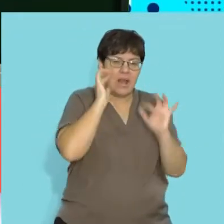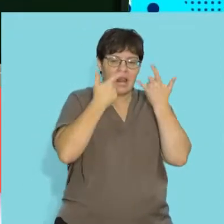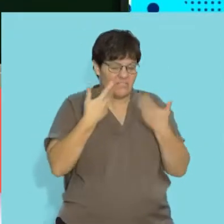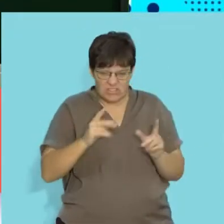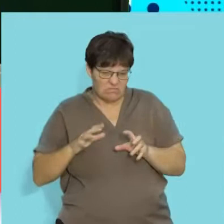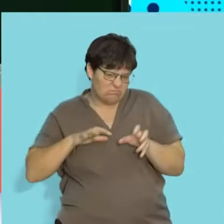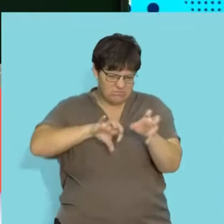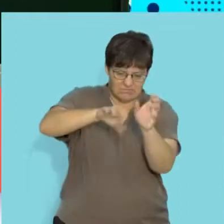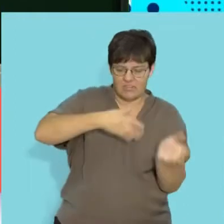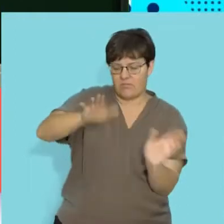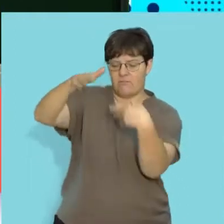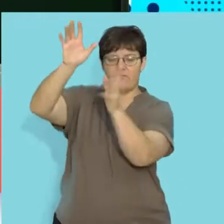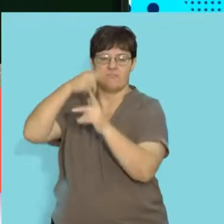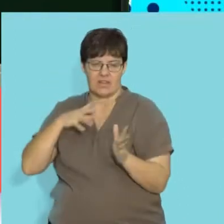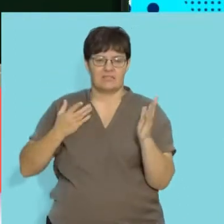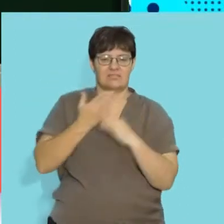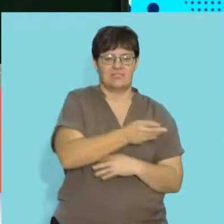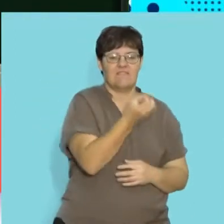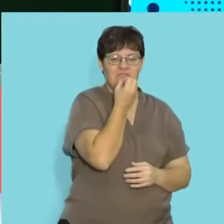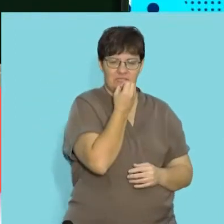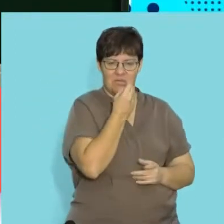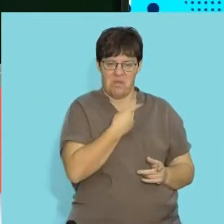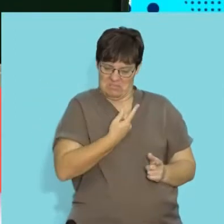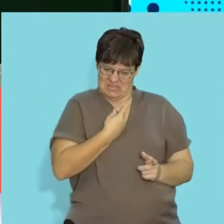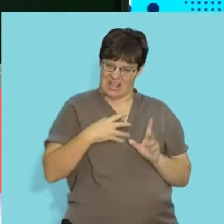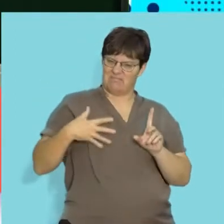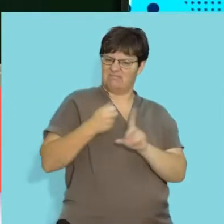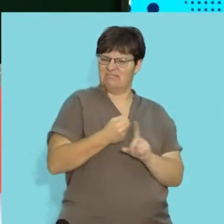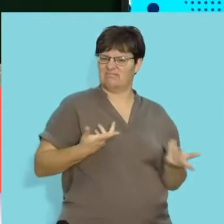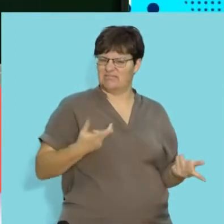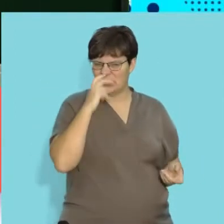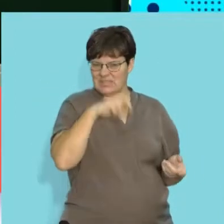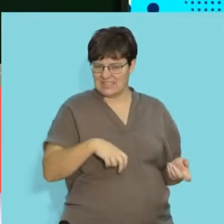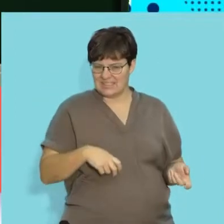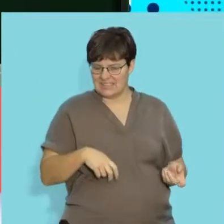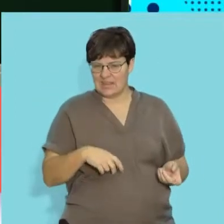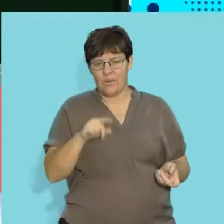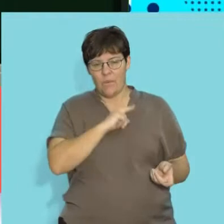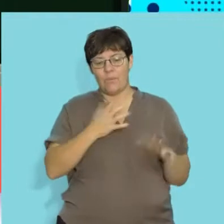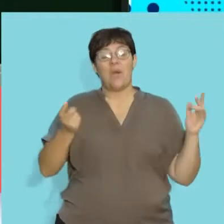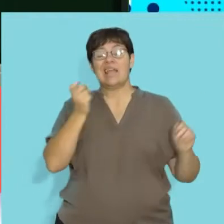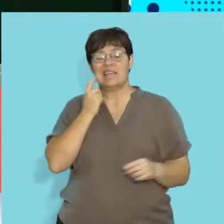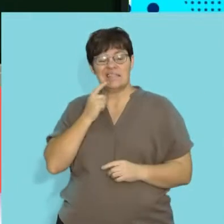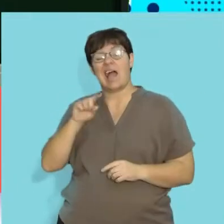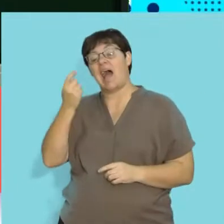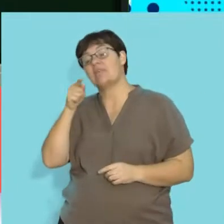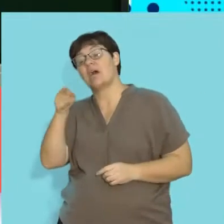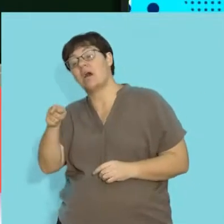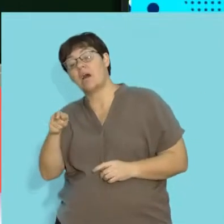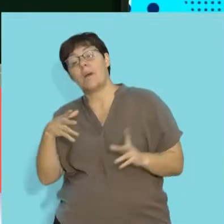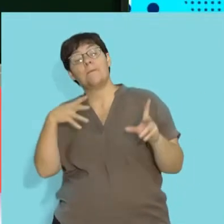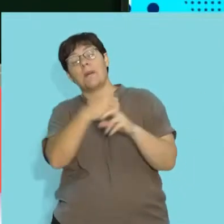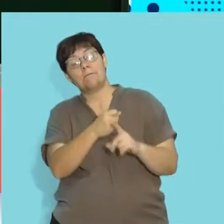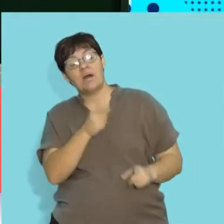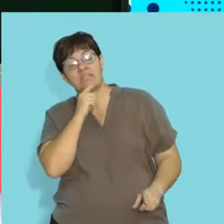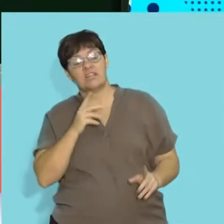kill that lions have had. And so, that's a quick access to food. And the reason they do this is because probably it's much more easier to access